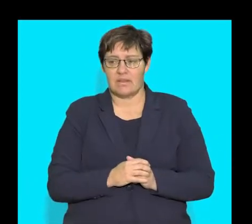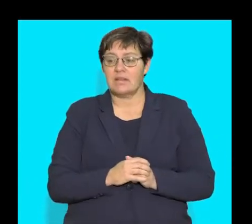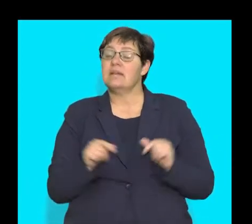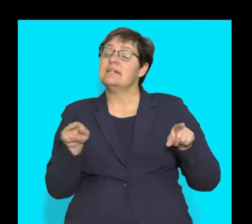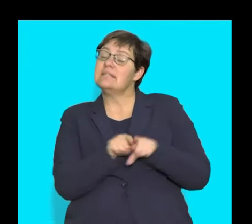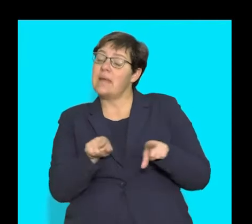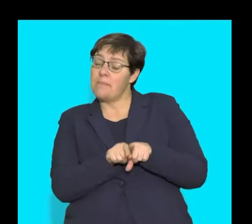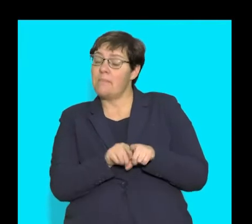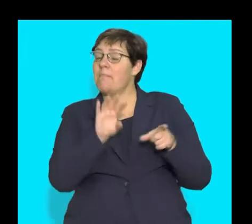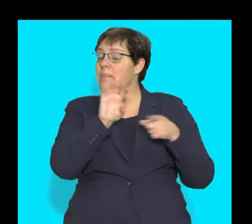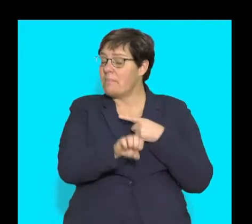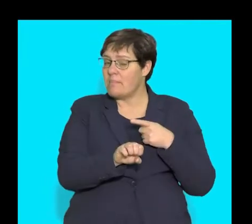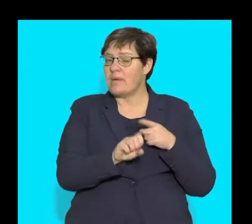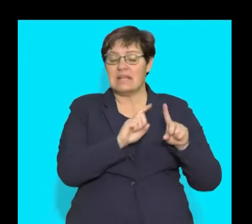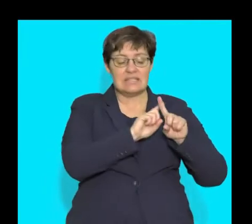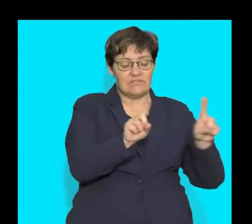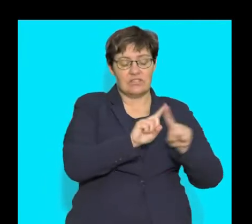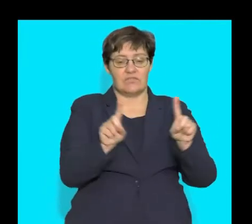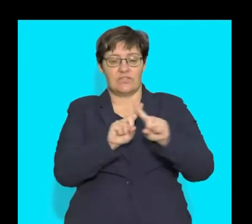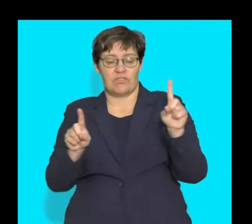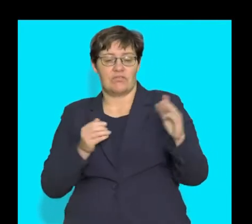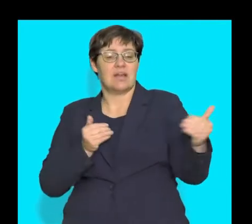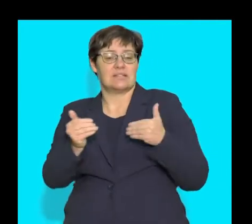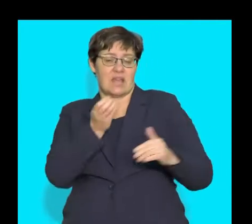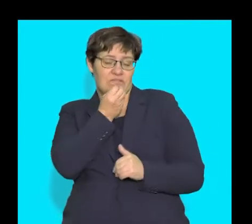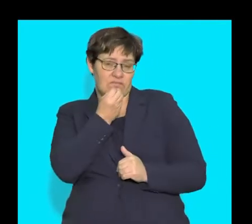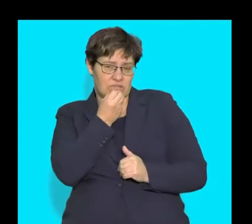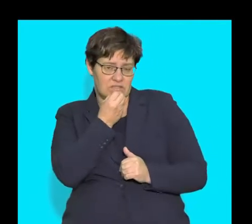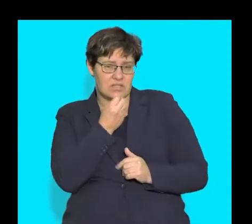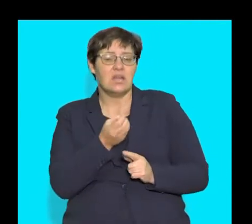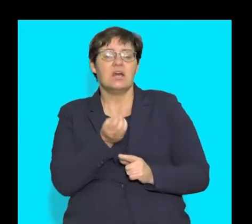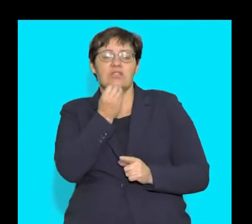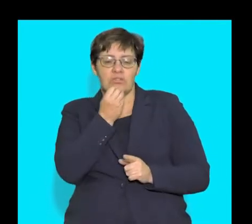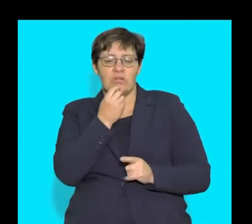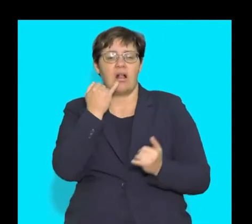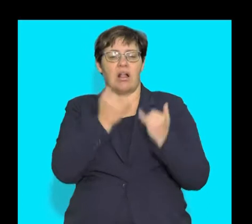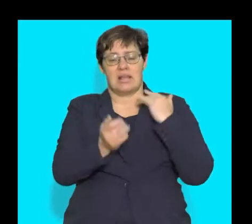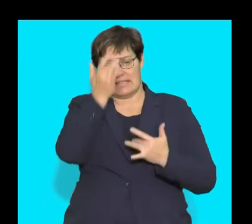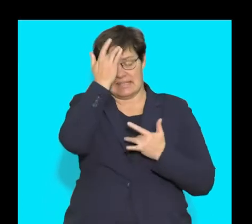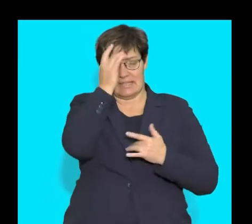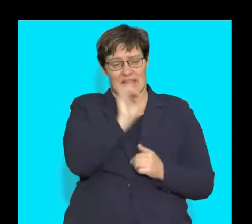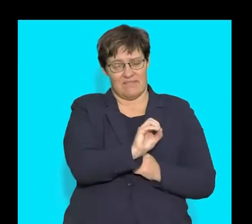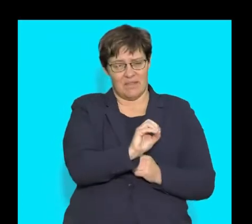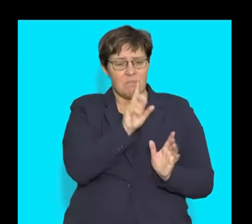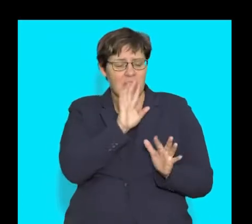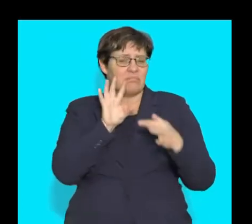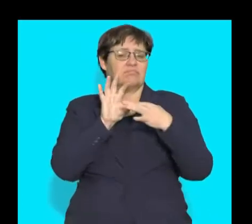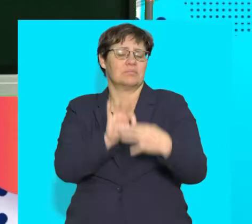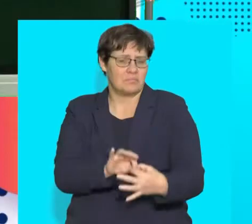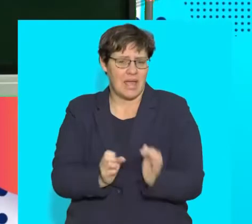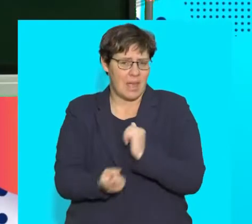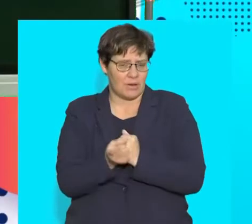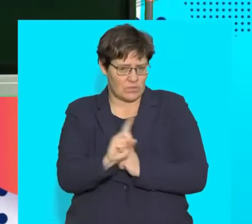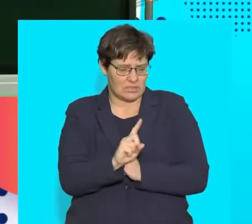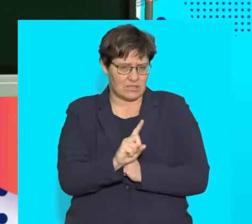also need to recognize that there are different diets and what are nutritional disorders and what these relate to when we talk about